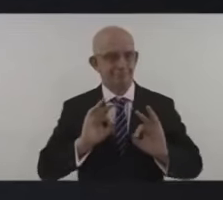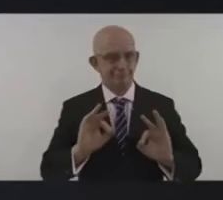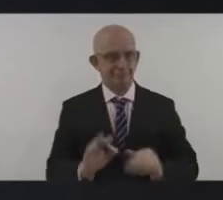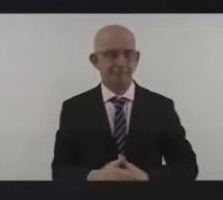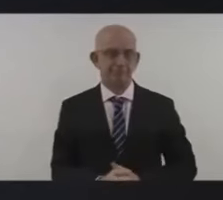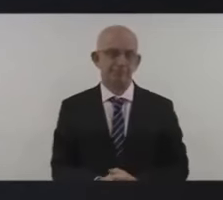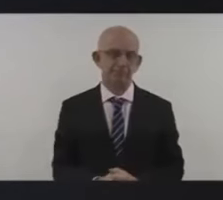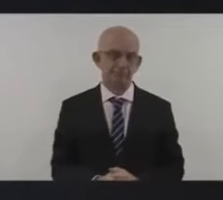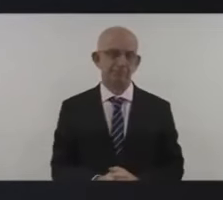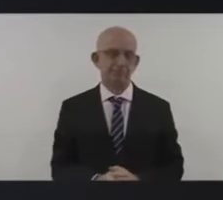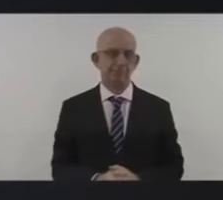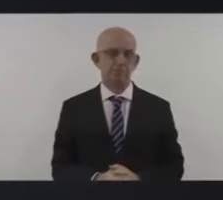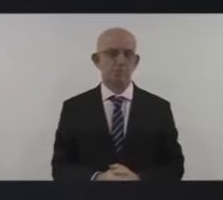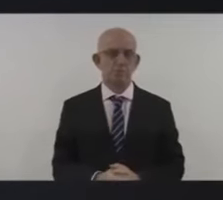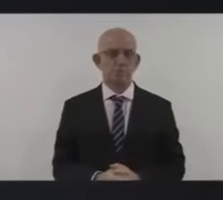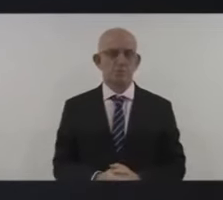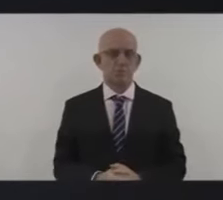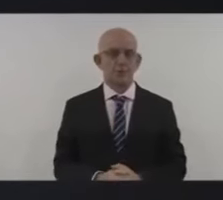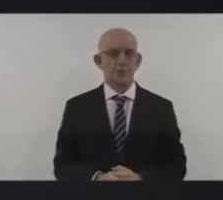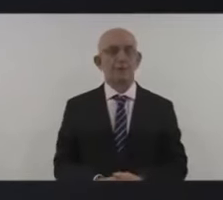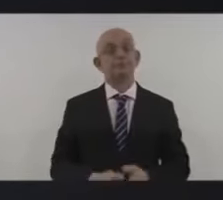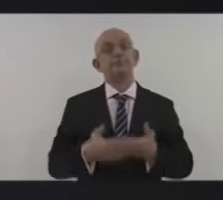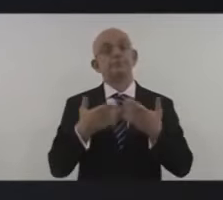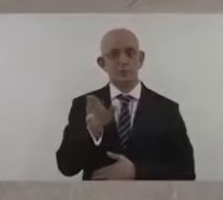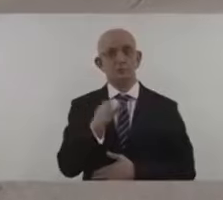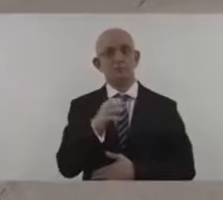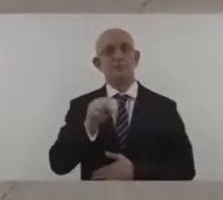count it is rising to the moment